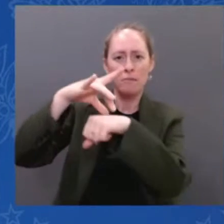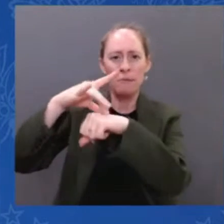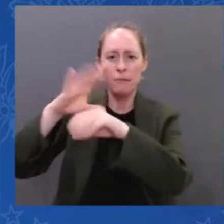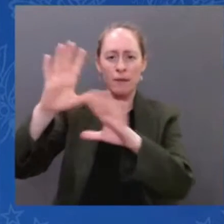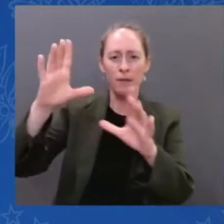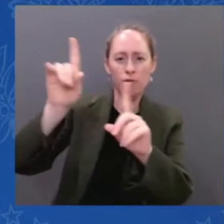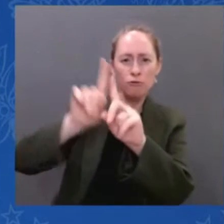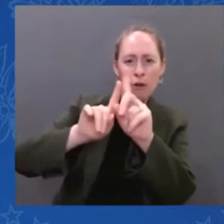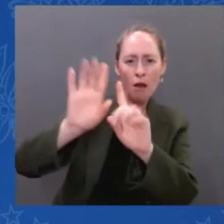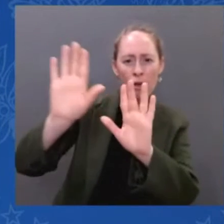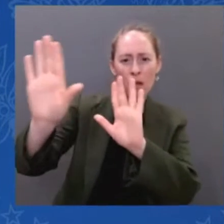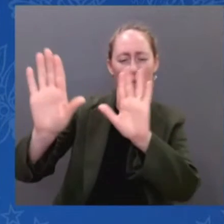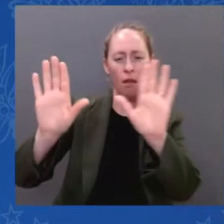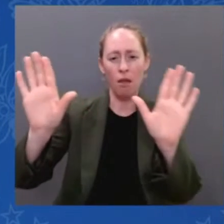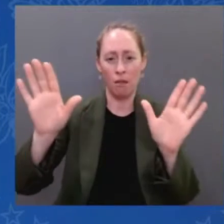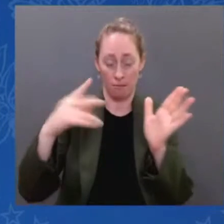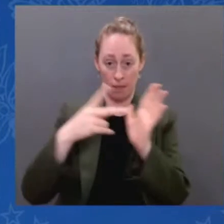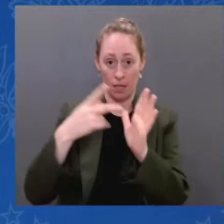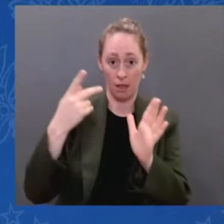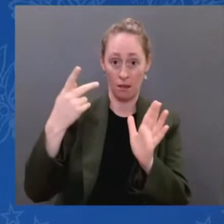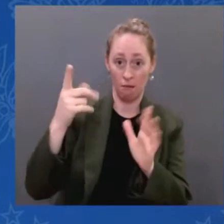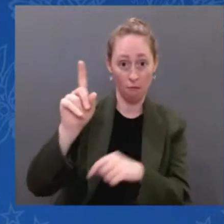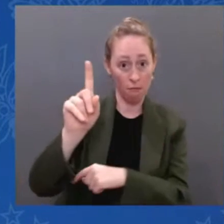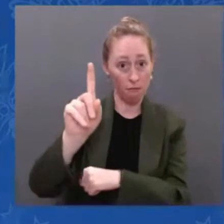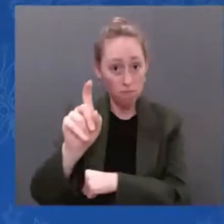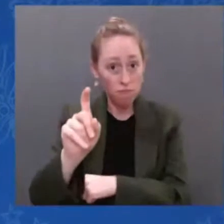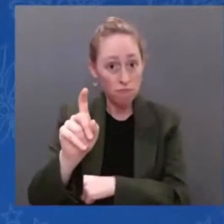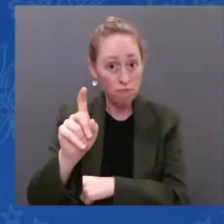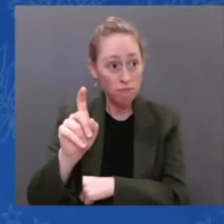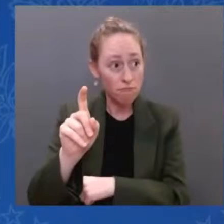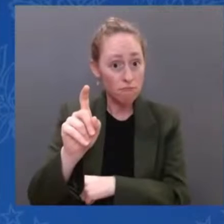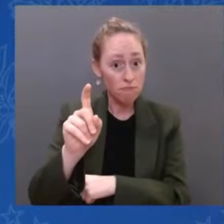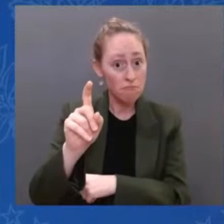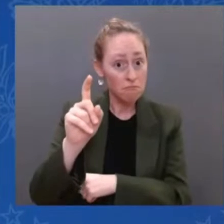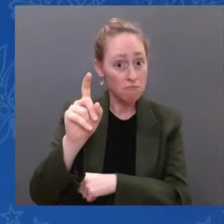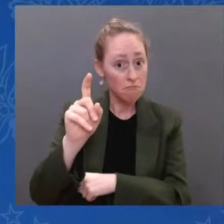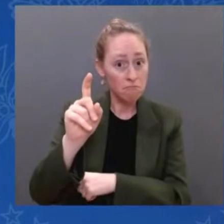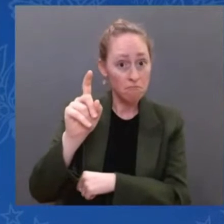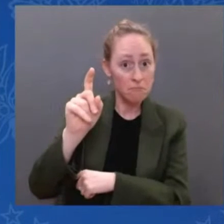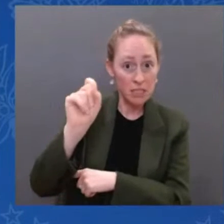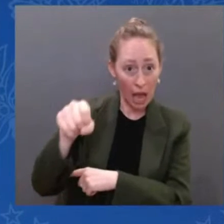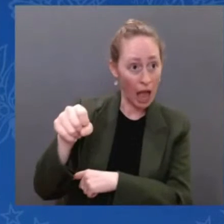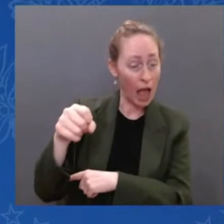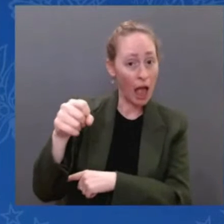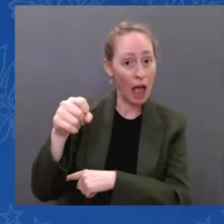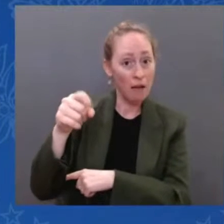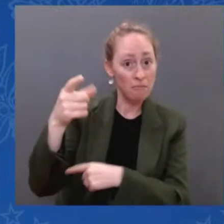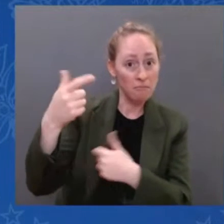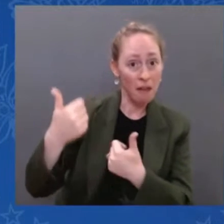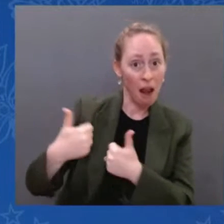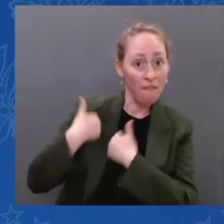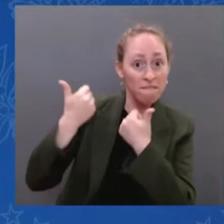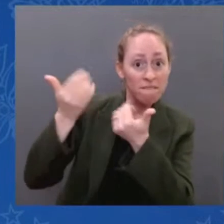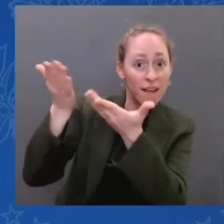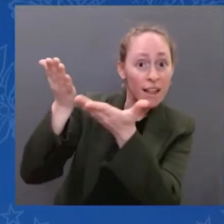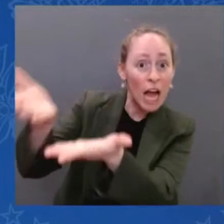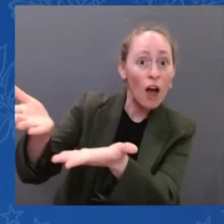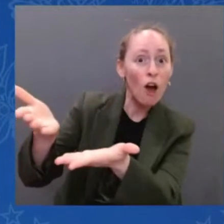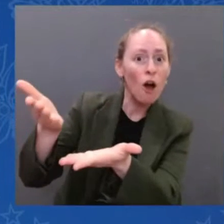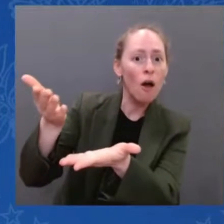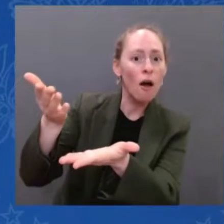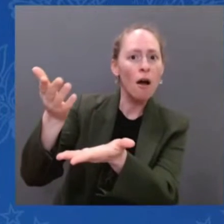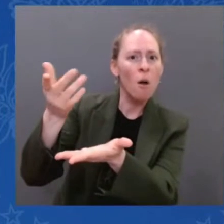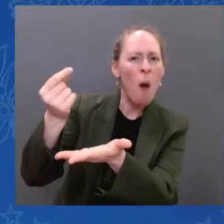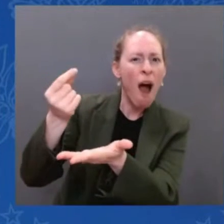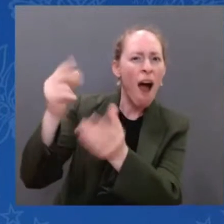And when you look at something as big as this is, we are going to be able to answer questions that we don't